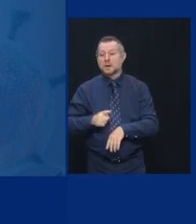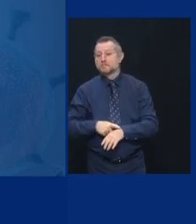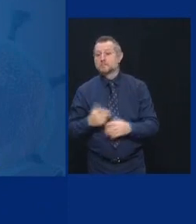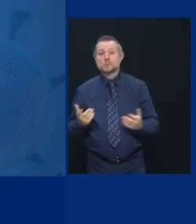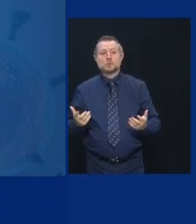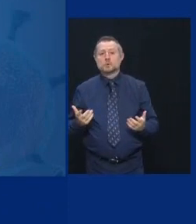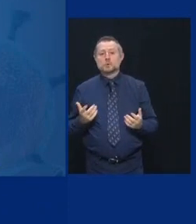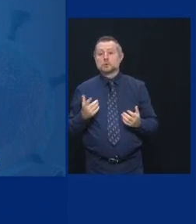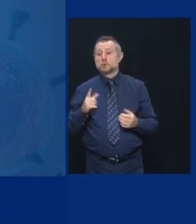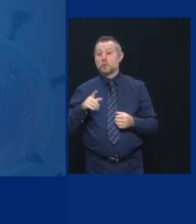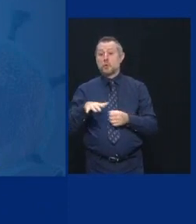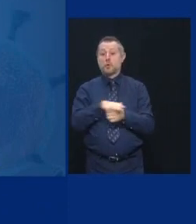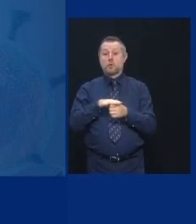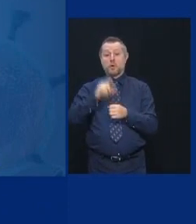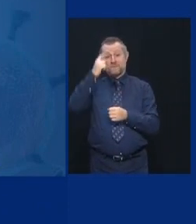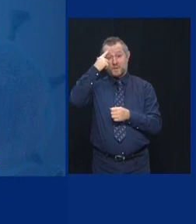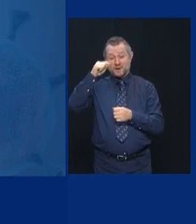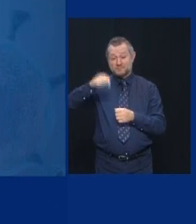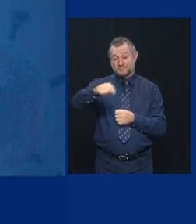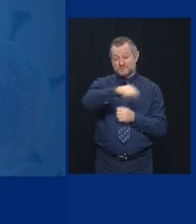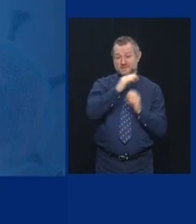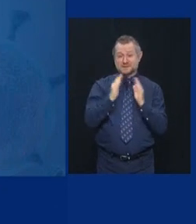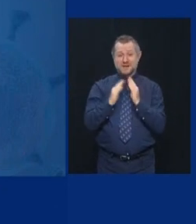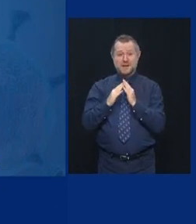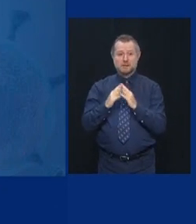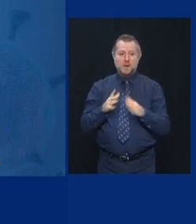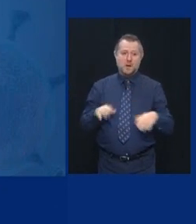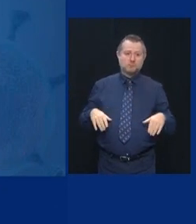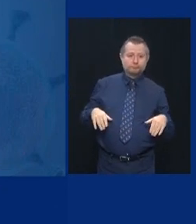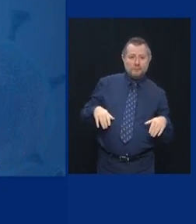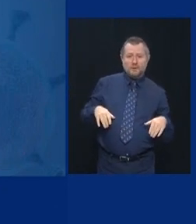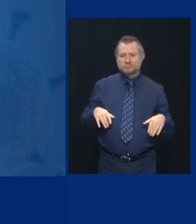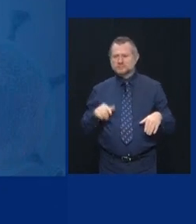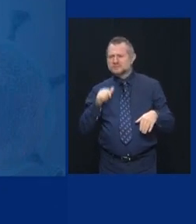many local governments are not doing enforcement.